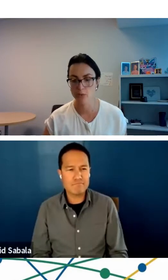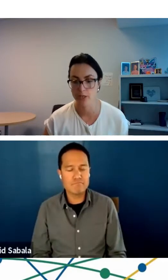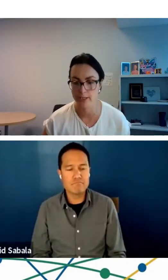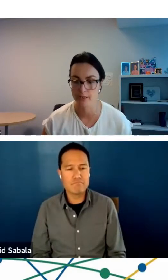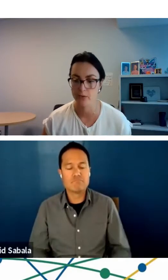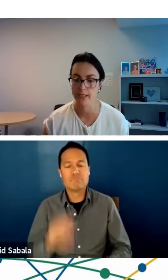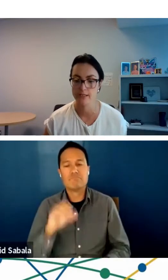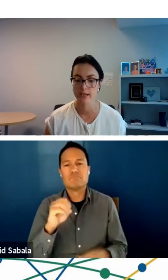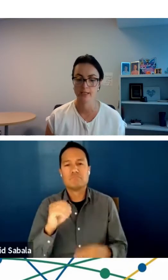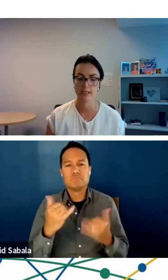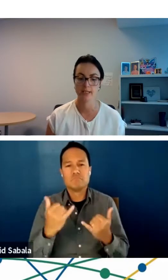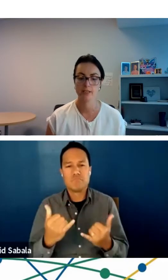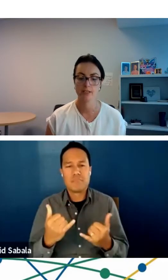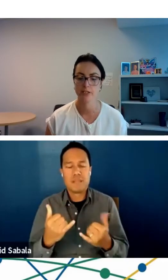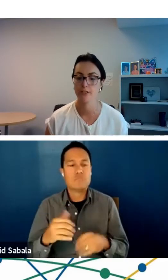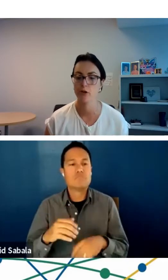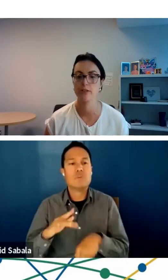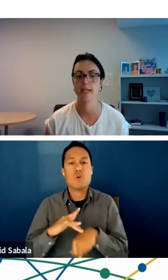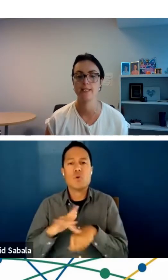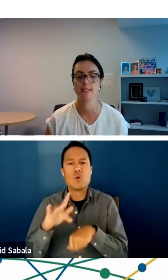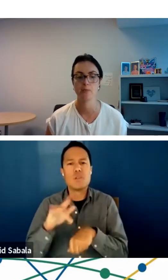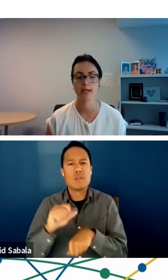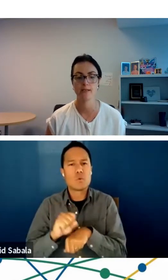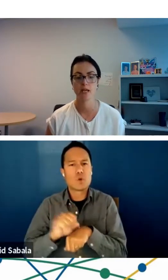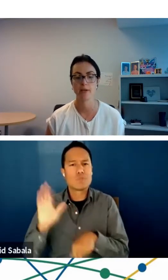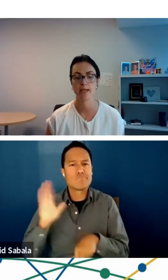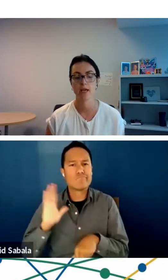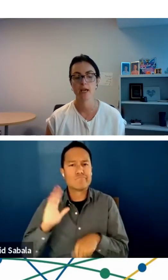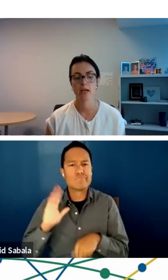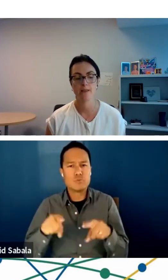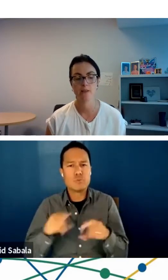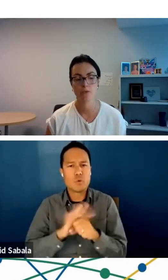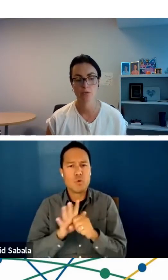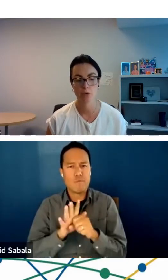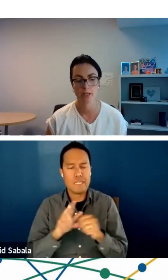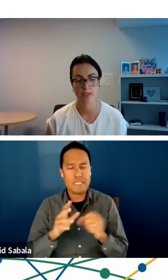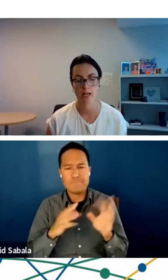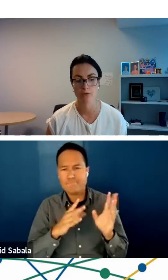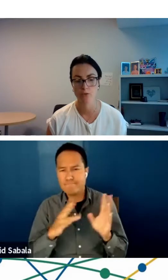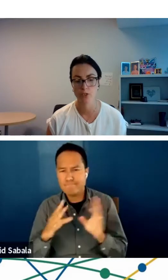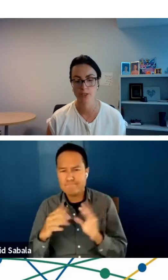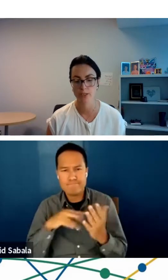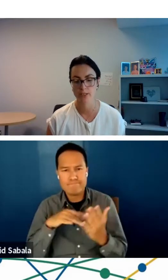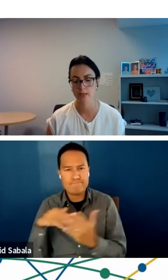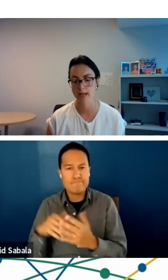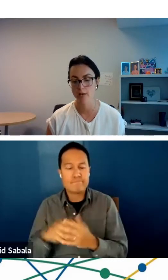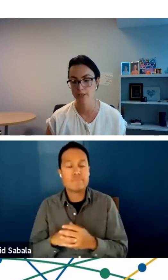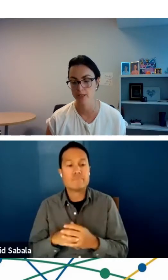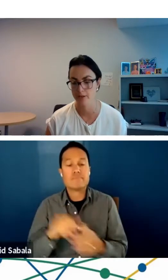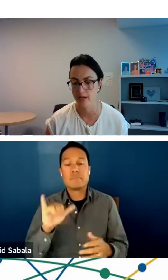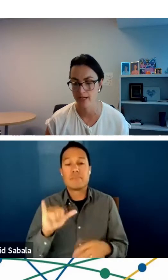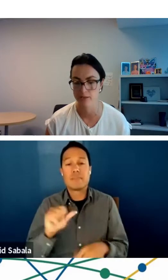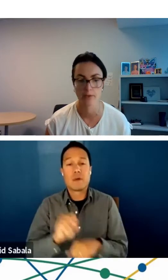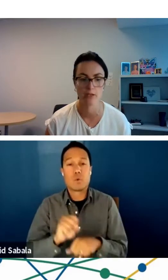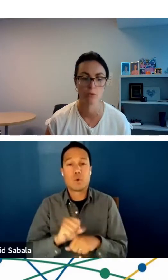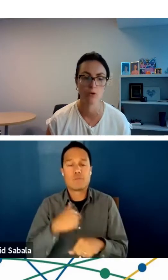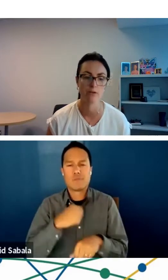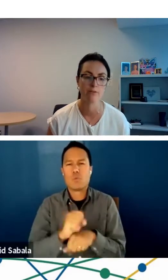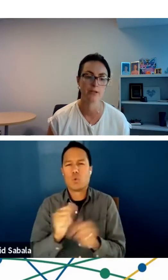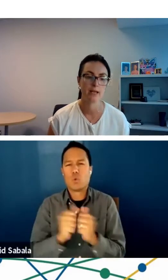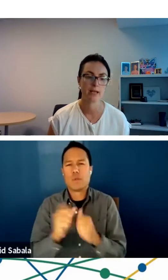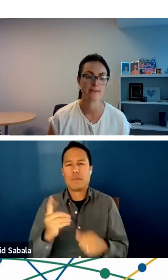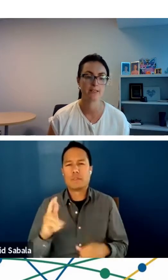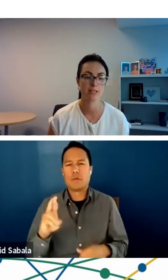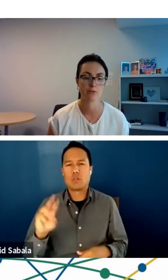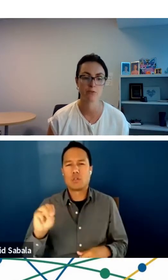to early work that we conducted during the COVID-19 pandemic. And this was work that I was fortunate to collaborate with Dr. Michael